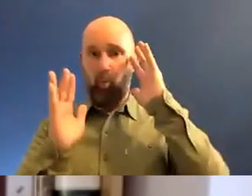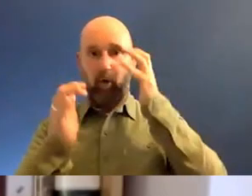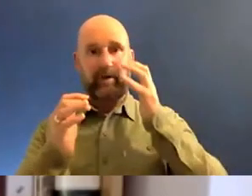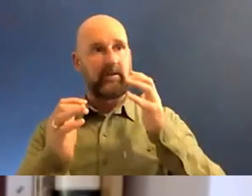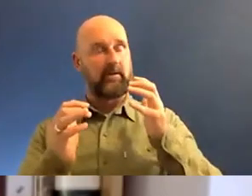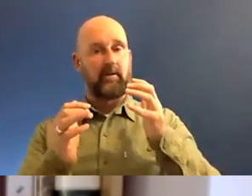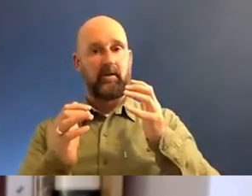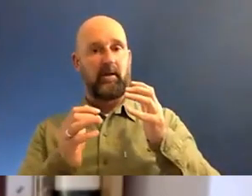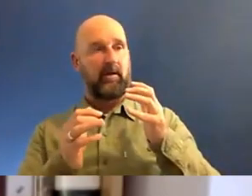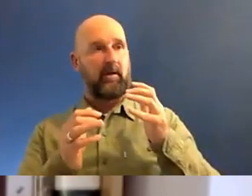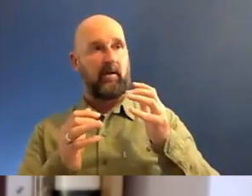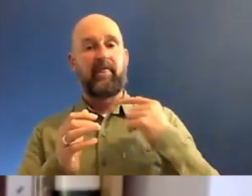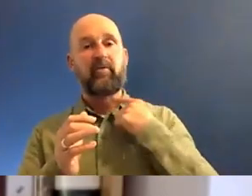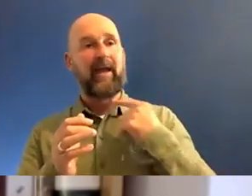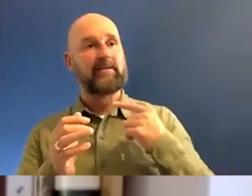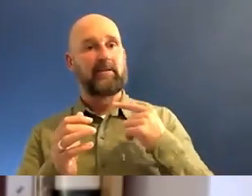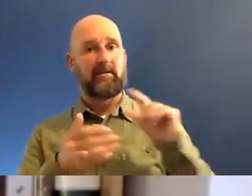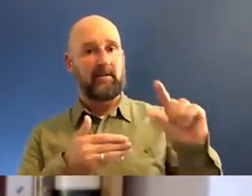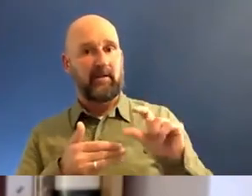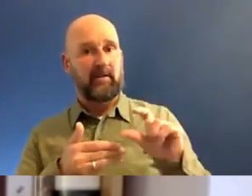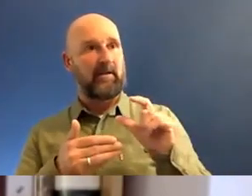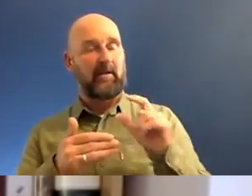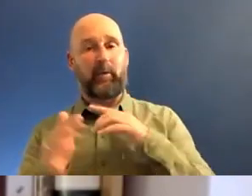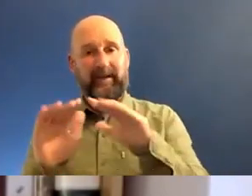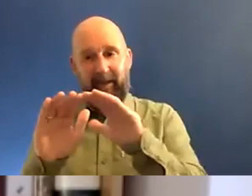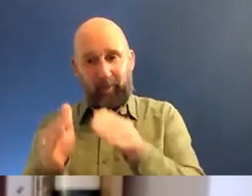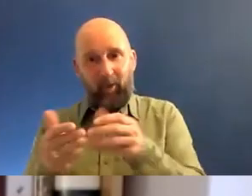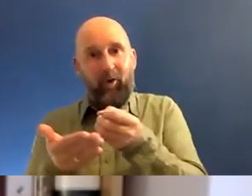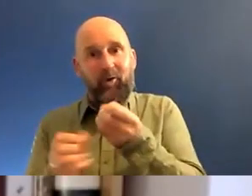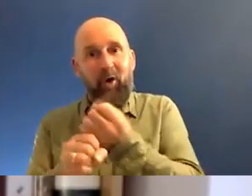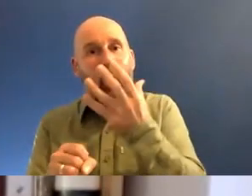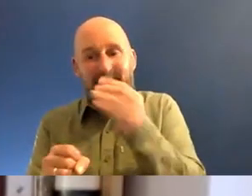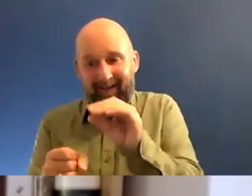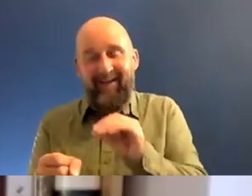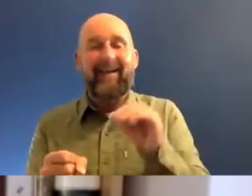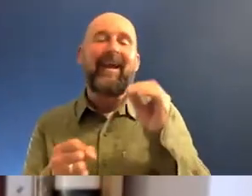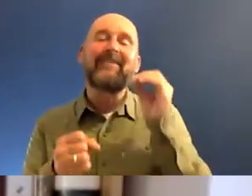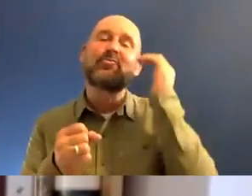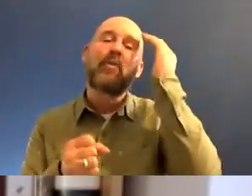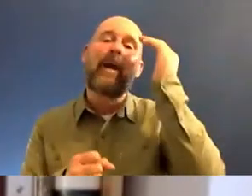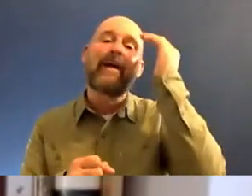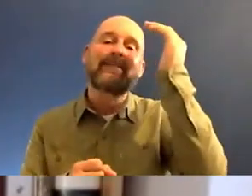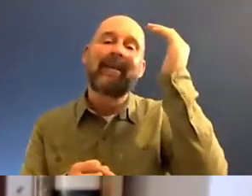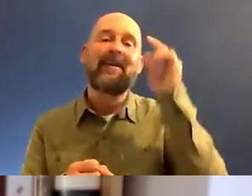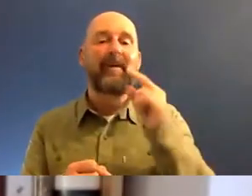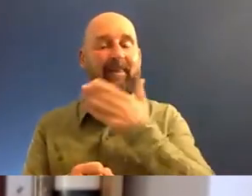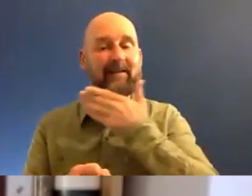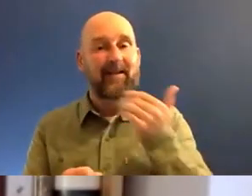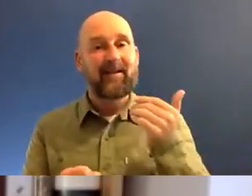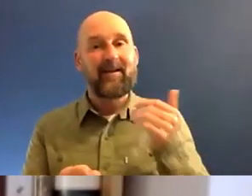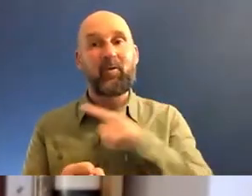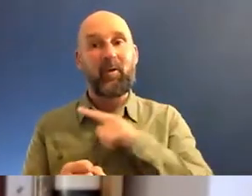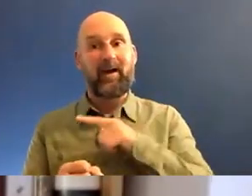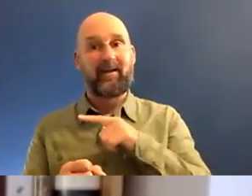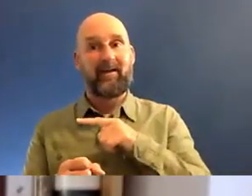on the fret, and not even to have a small hill of gold to rely on. Okay, it's a romantic idea, but people enjoy that. But actually, the first two